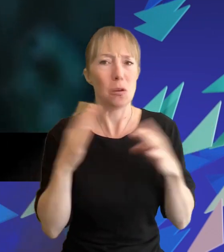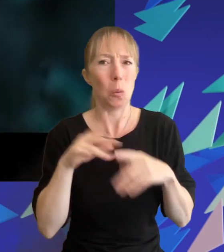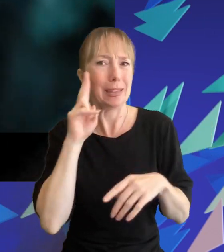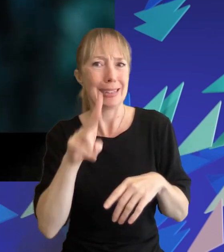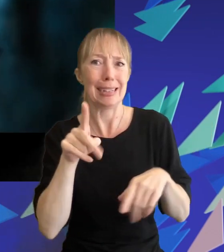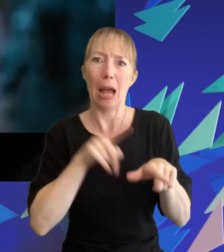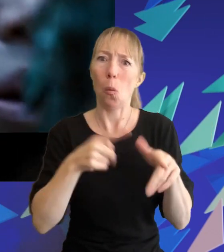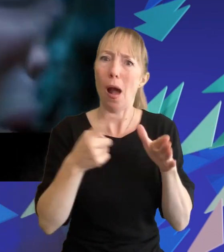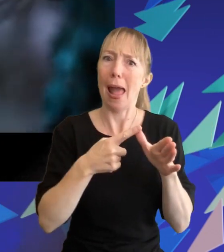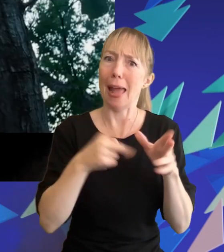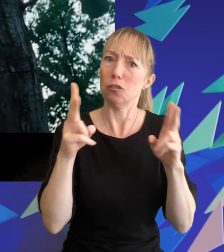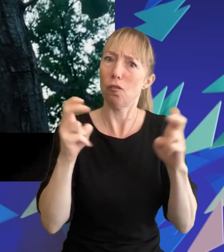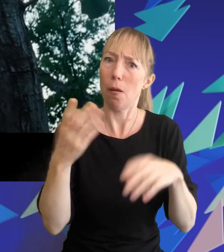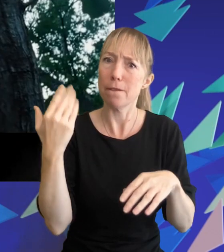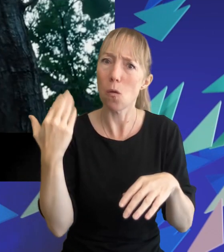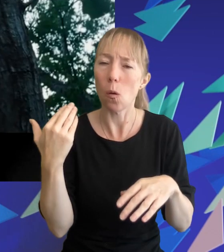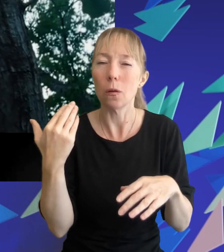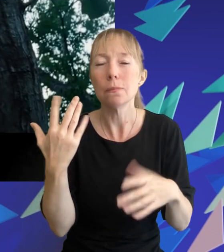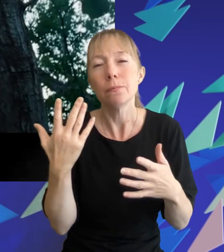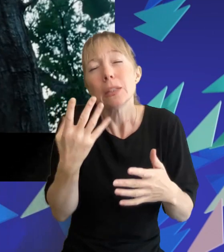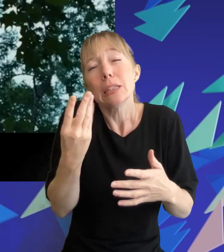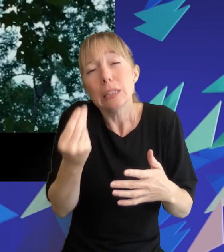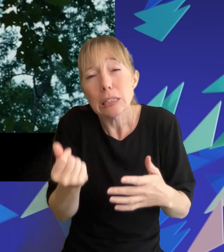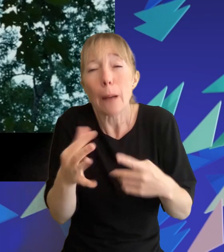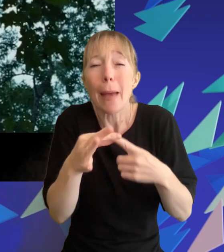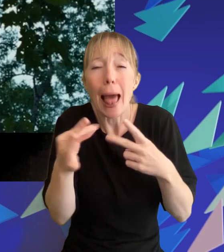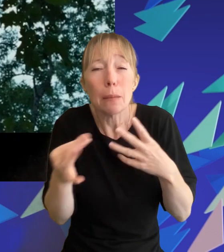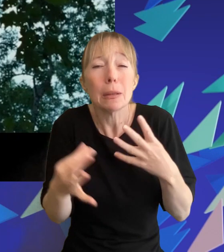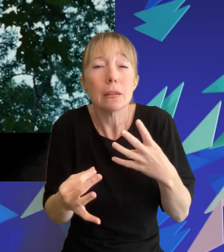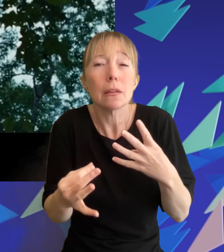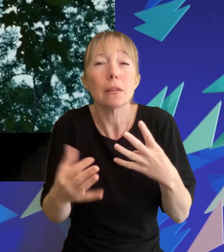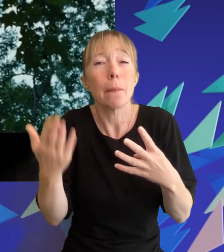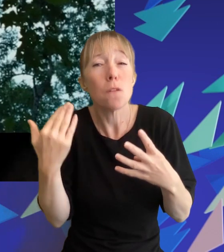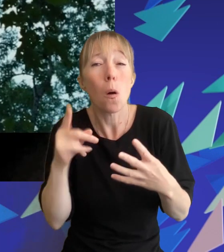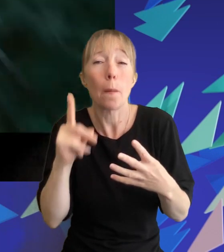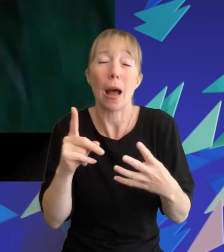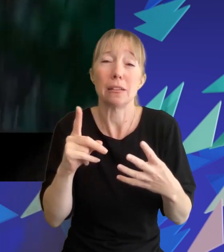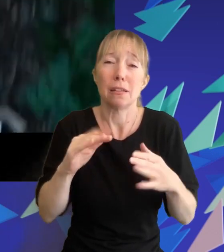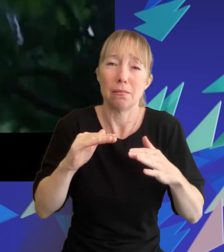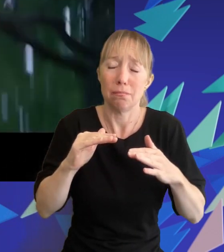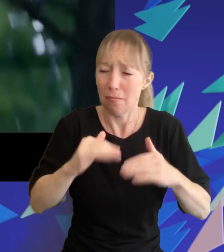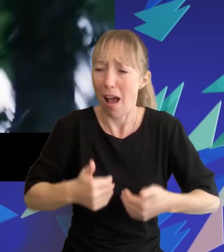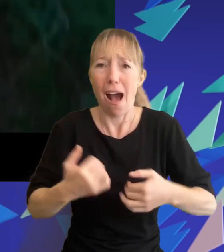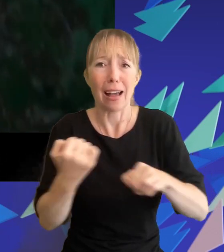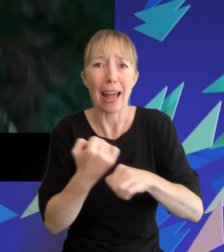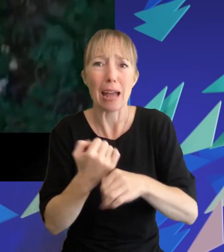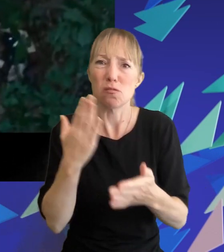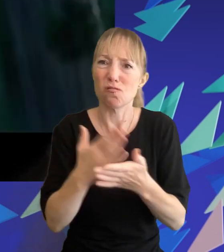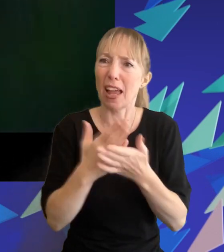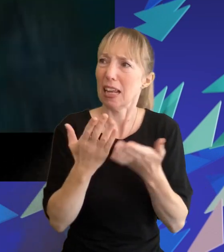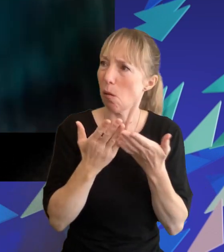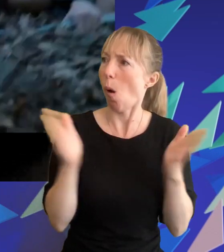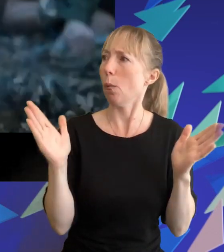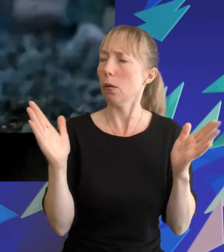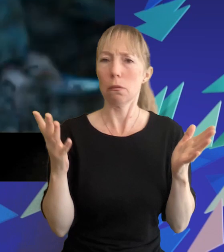sure there were elements of this in other films before it but the hunger games unapologetically explored these mature themes in a fascinating